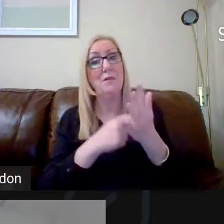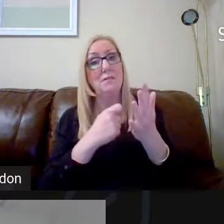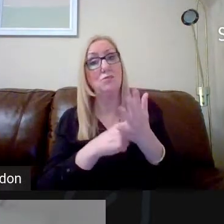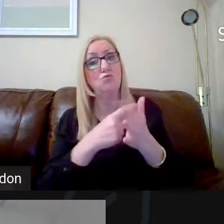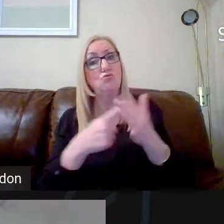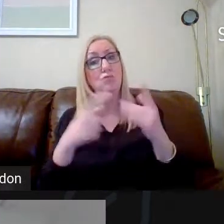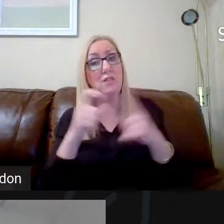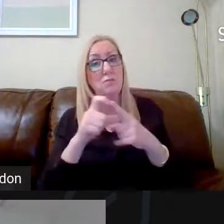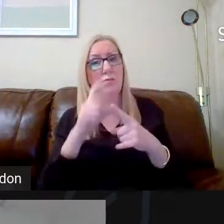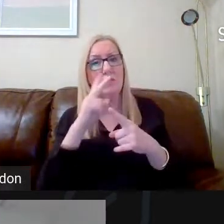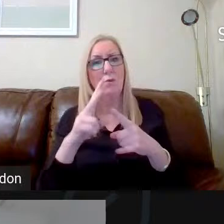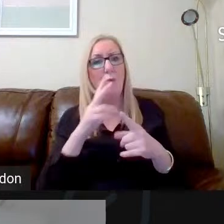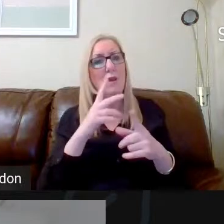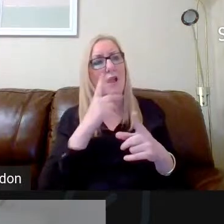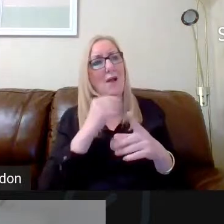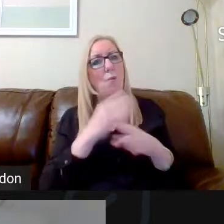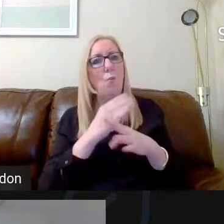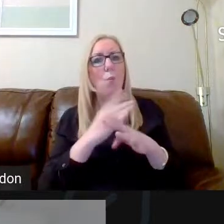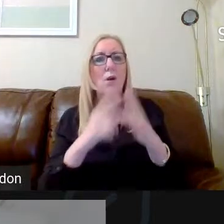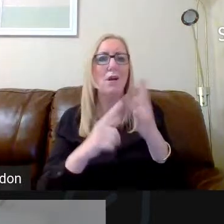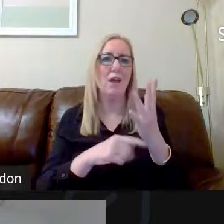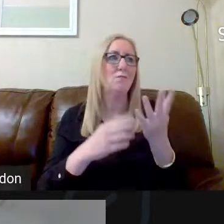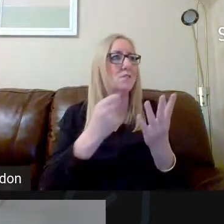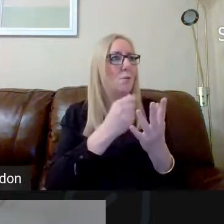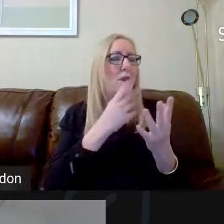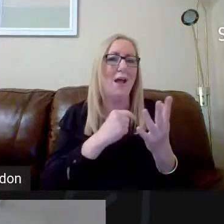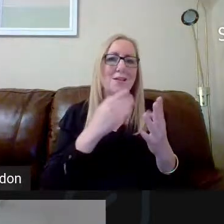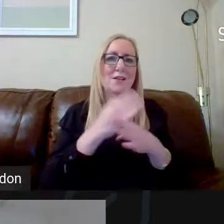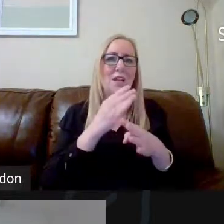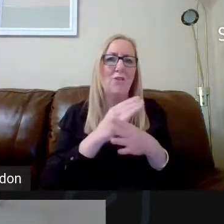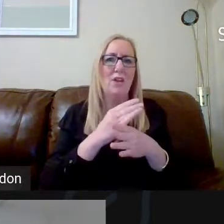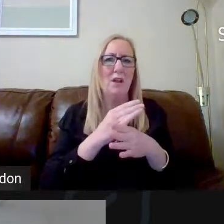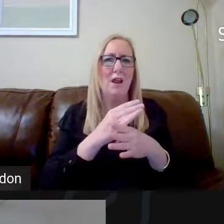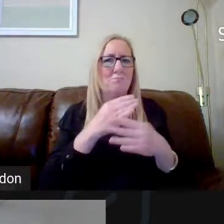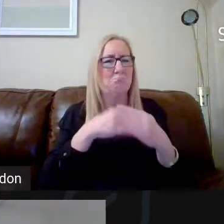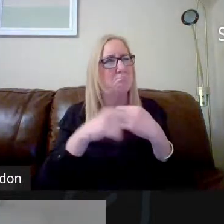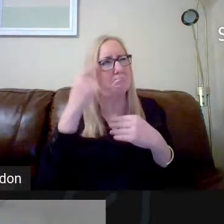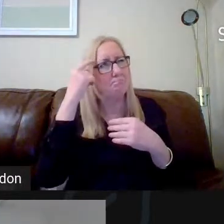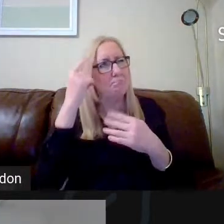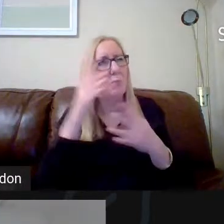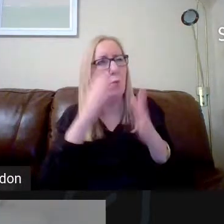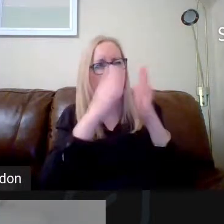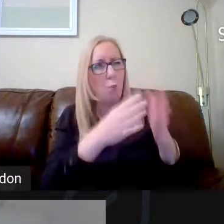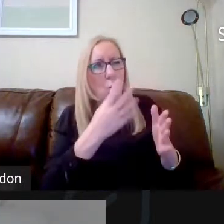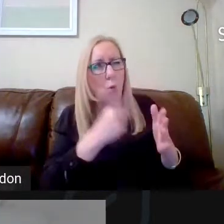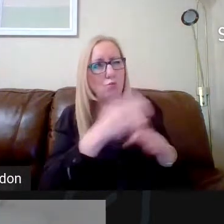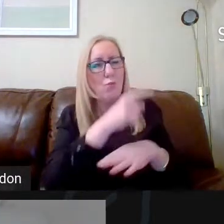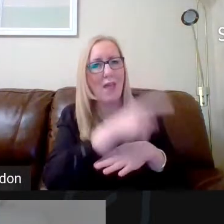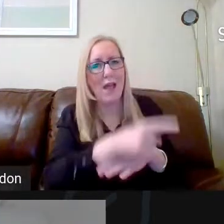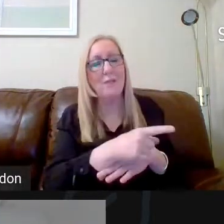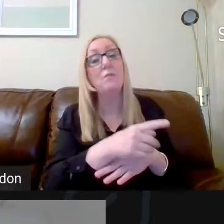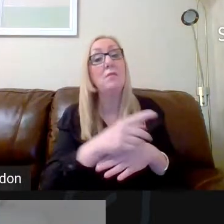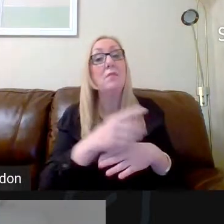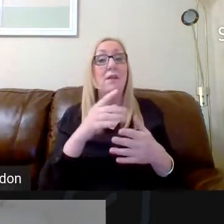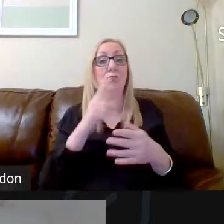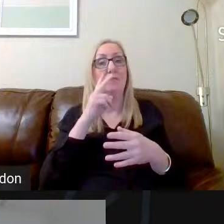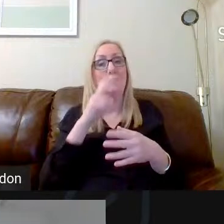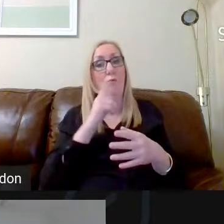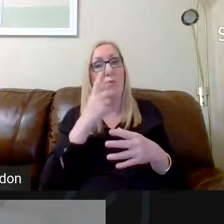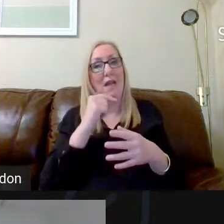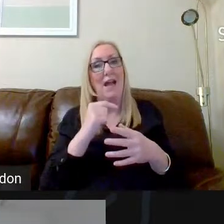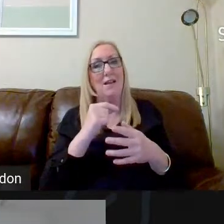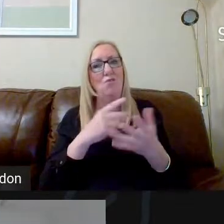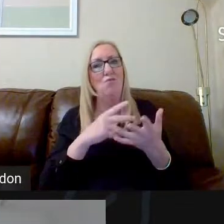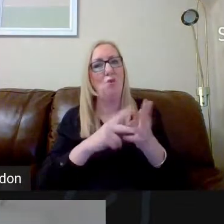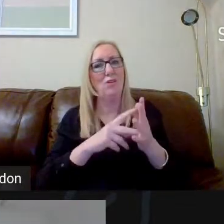if there's someone who's got a particular career path in mind, and it would be useful to speak to someone in a particular subject area, then we'll see what we can do. But